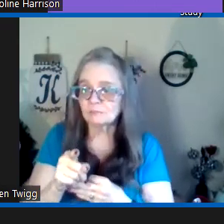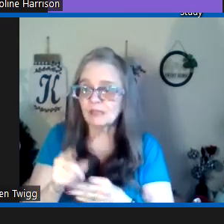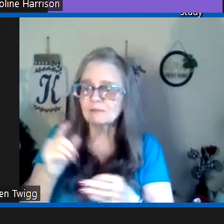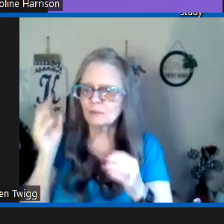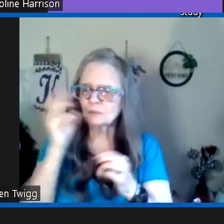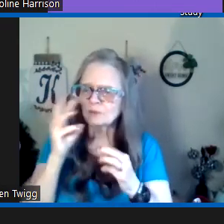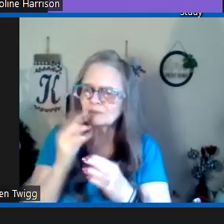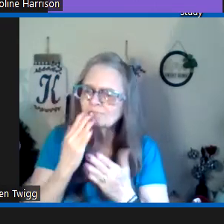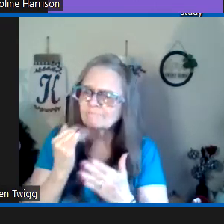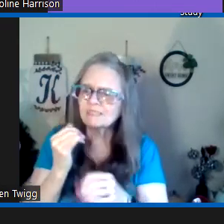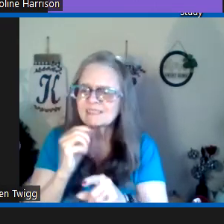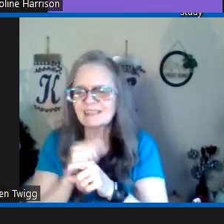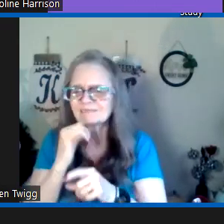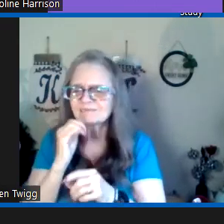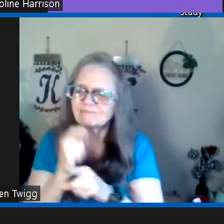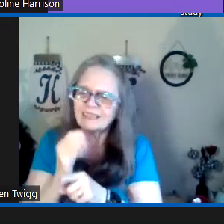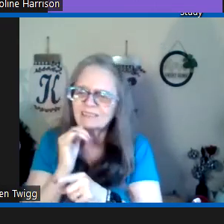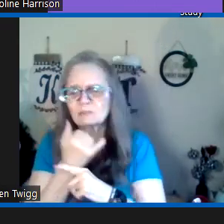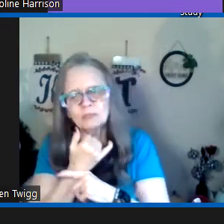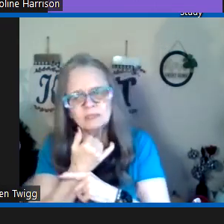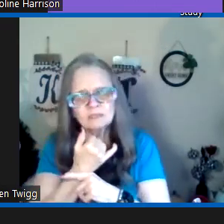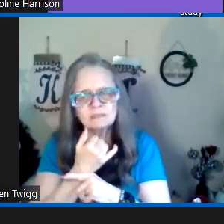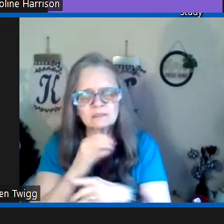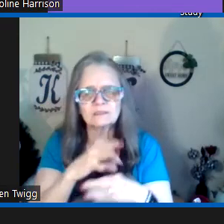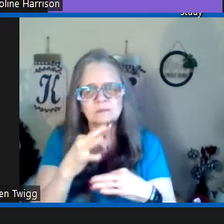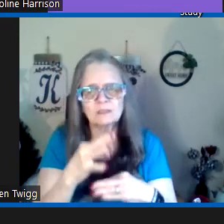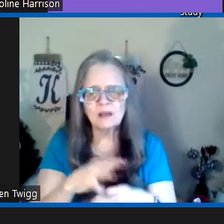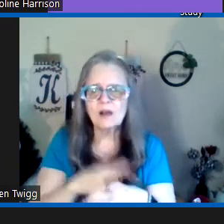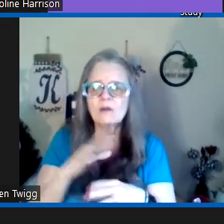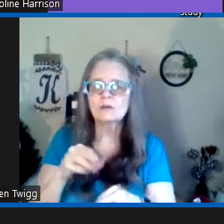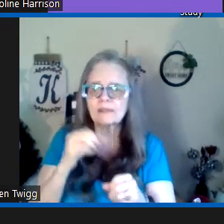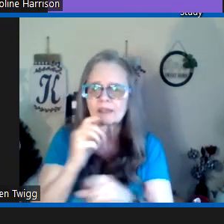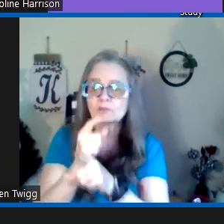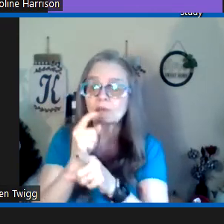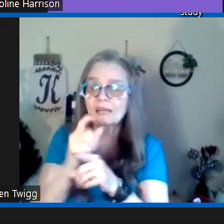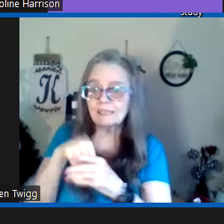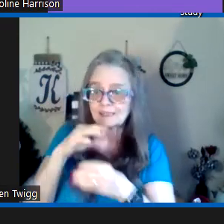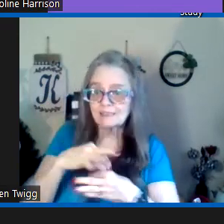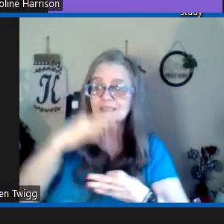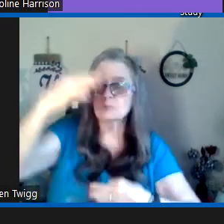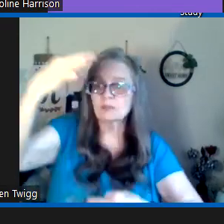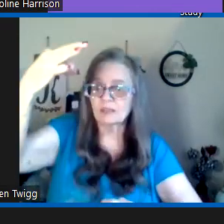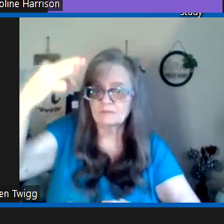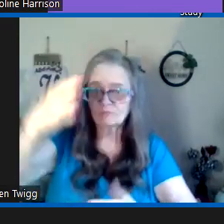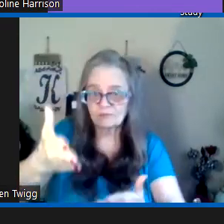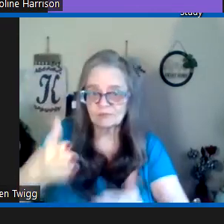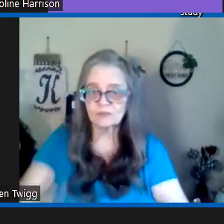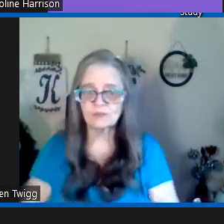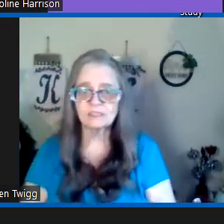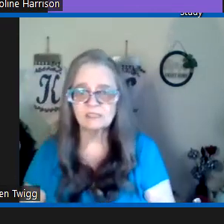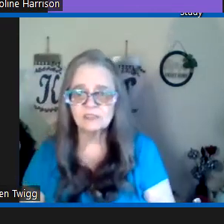sometimes we're wondering is that right or wrong oh okay that's right in the spirit